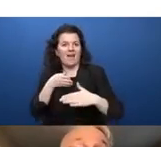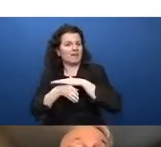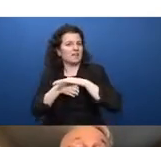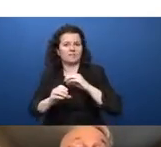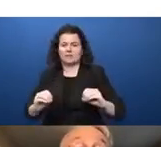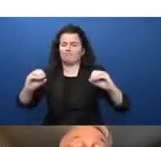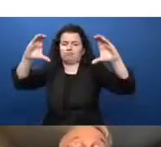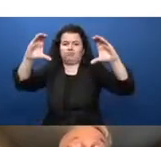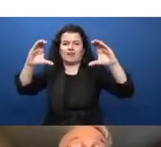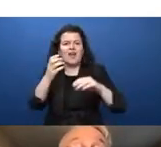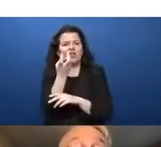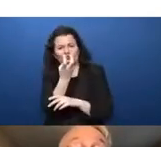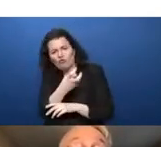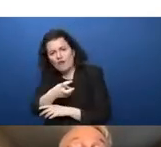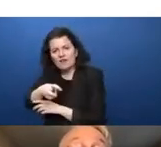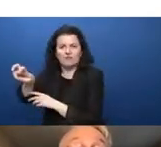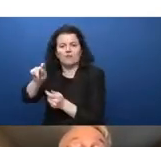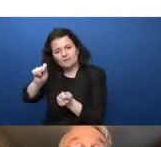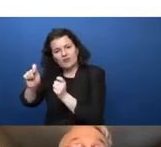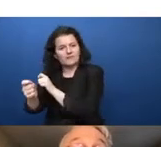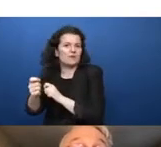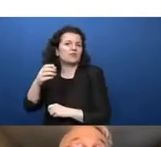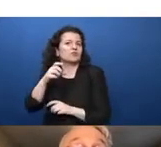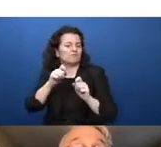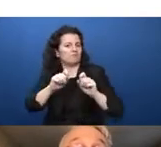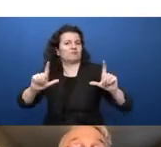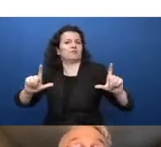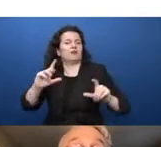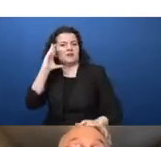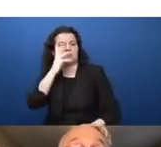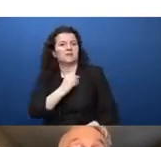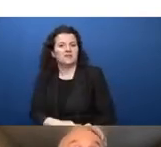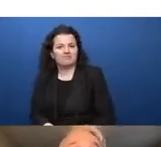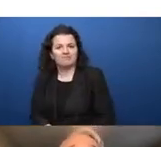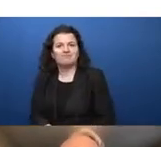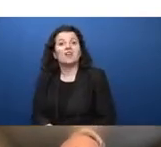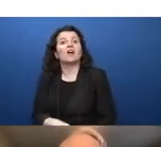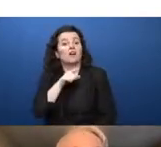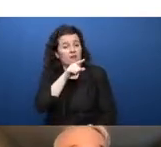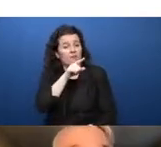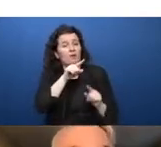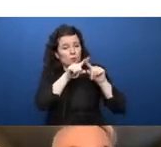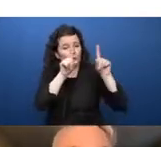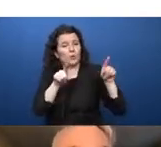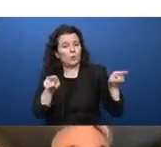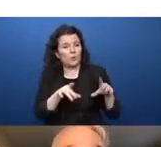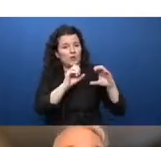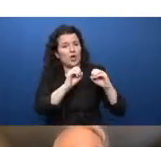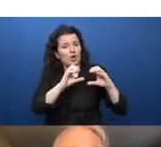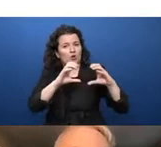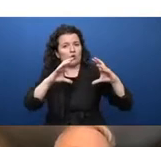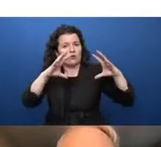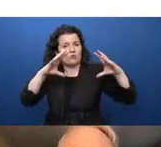Transformation. Wow. Beautiful. And the word cloud continues to grow. So